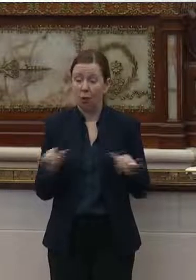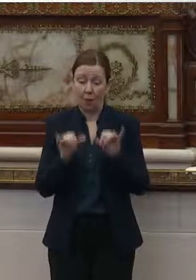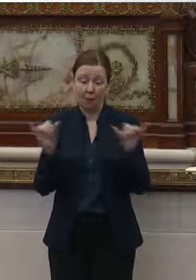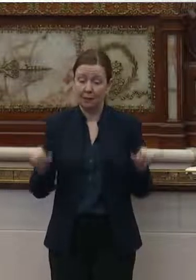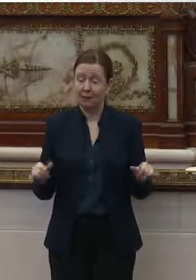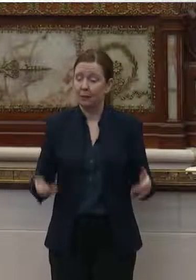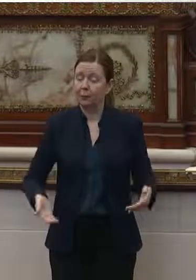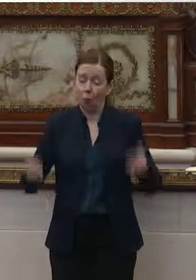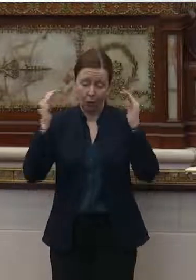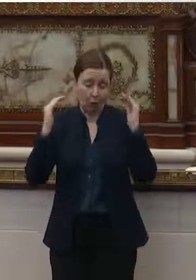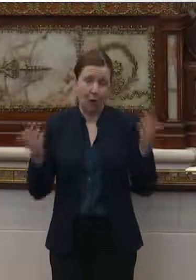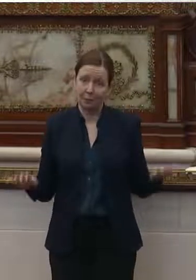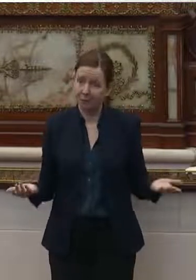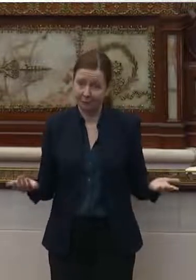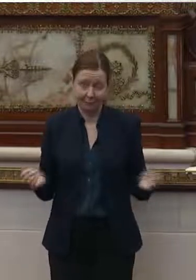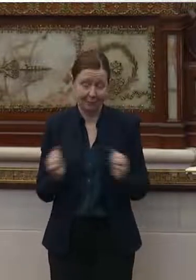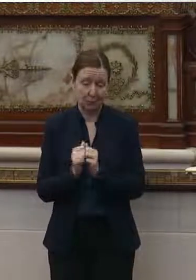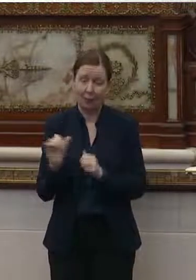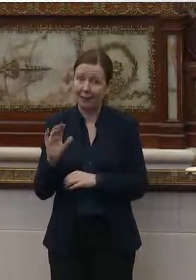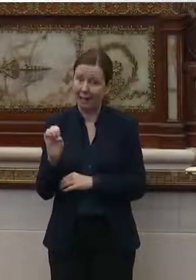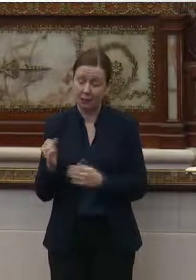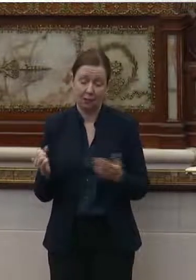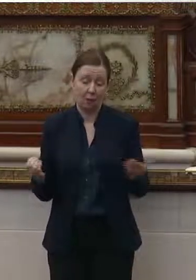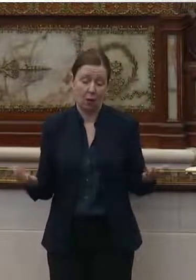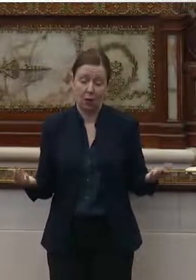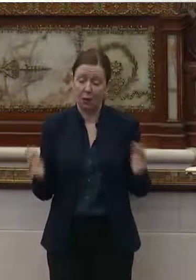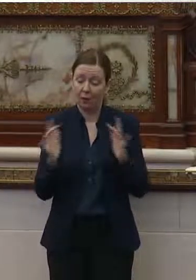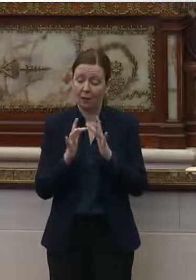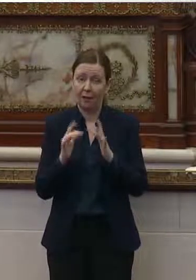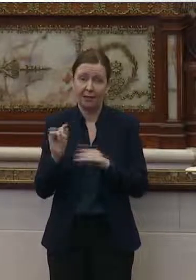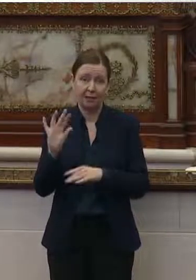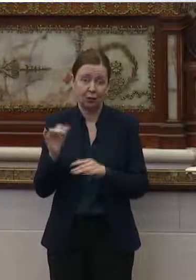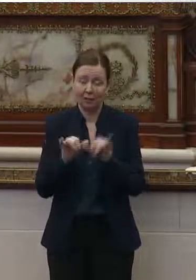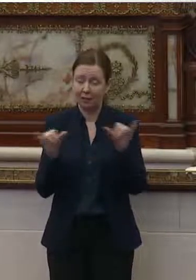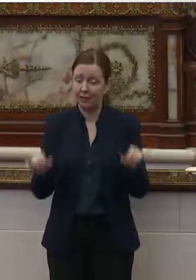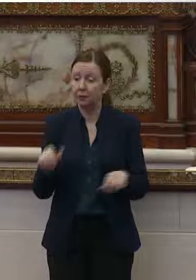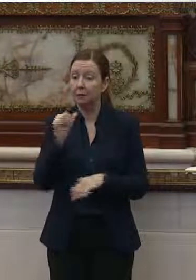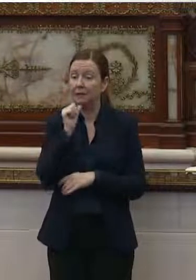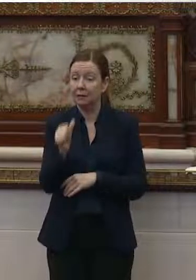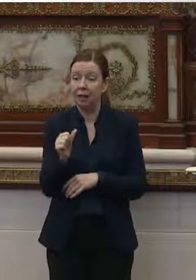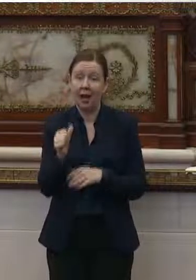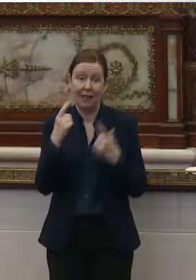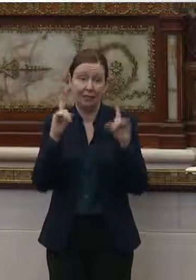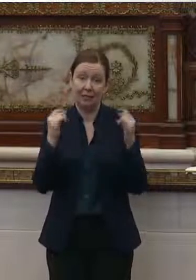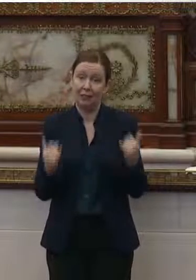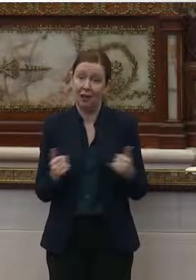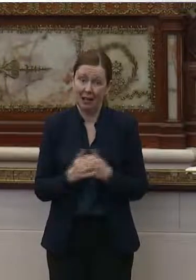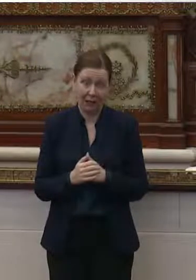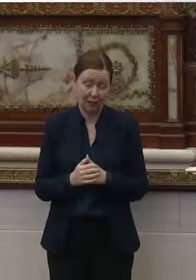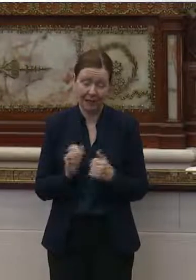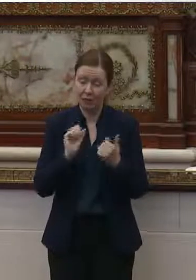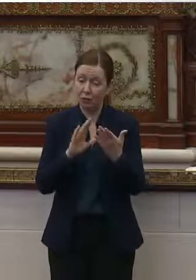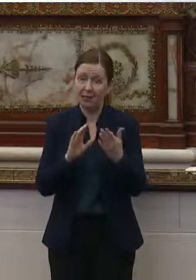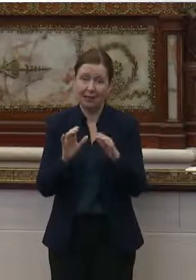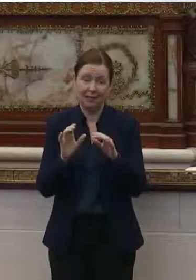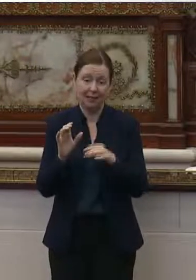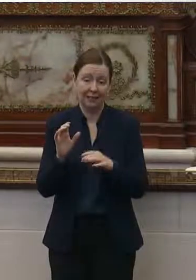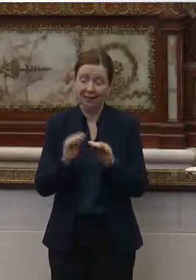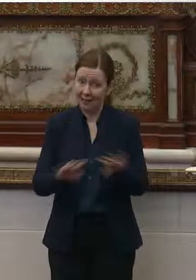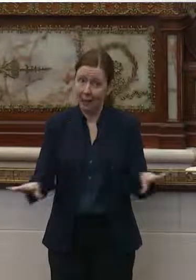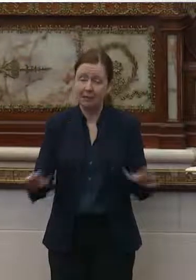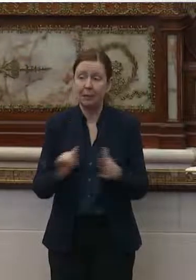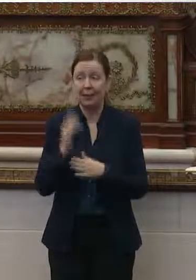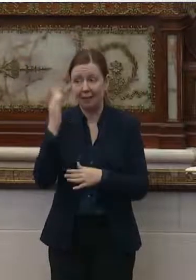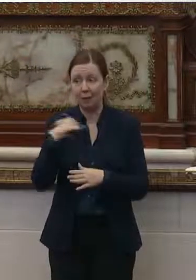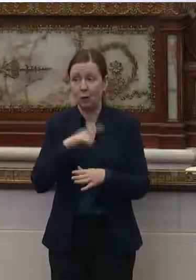completely overwhelmed with the cases we're having. And so the contact tracing system is not, uh, effective right now in addressing the epidemic, which is